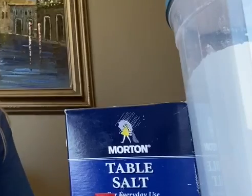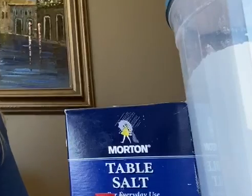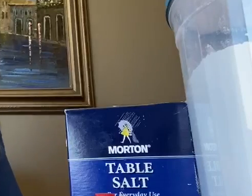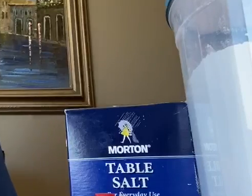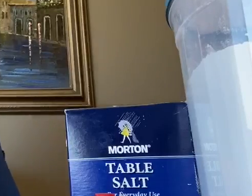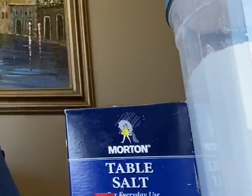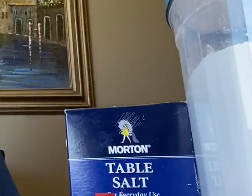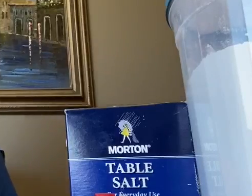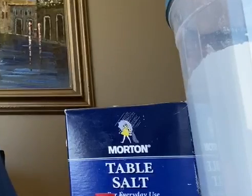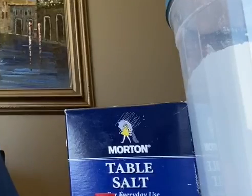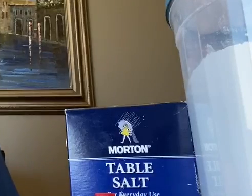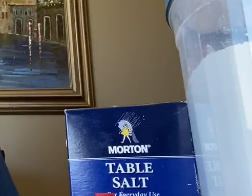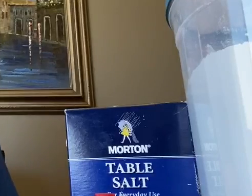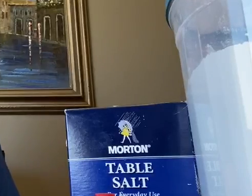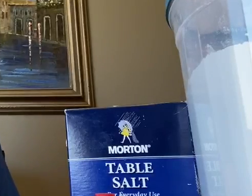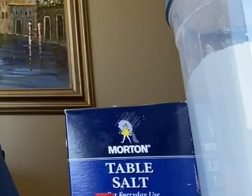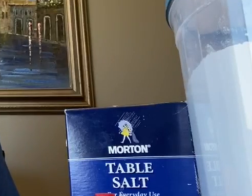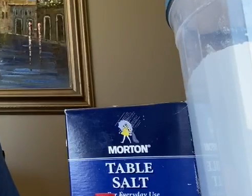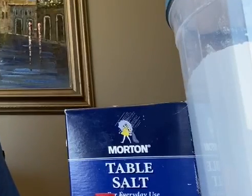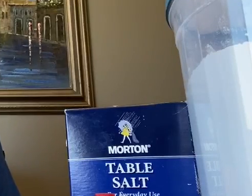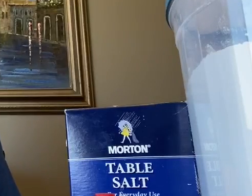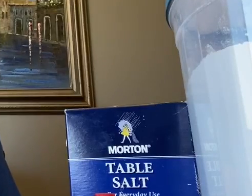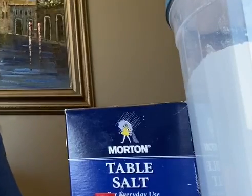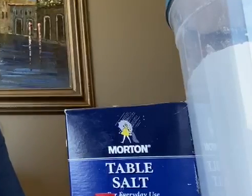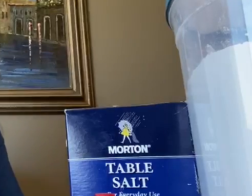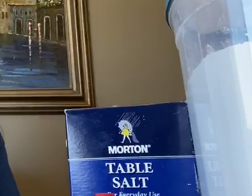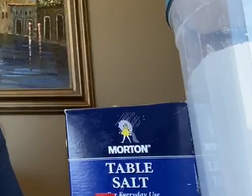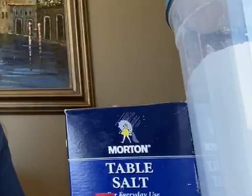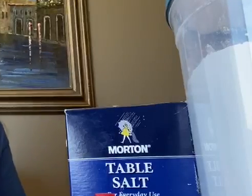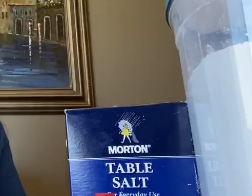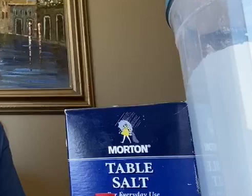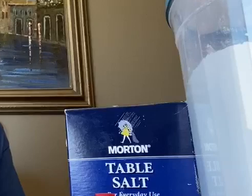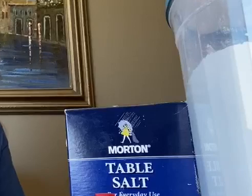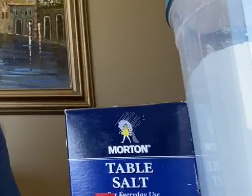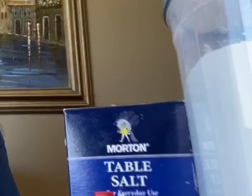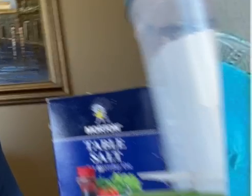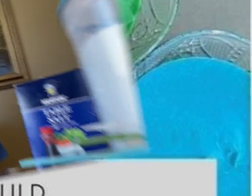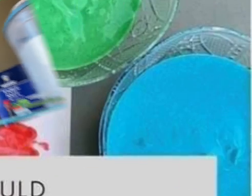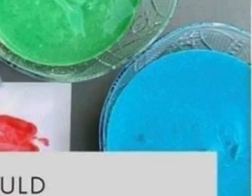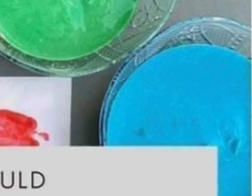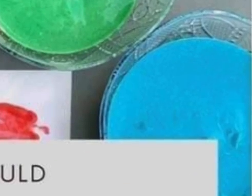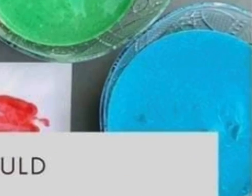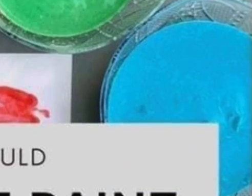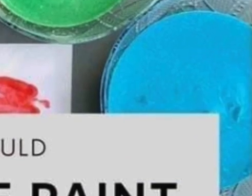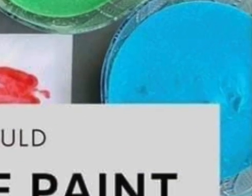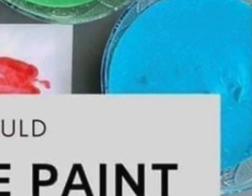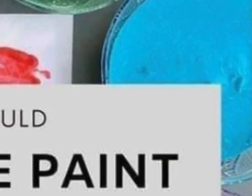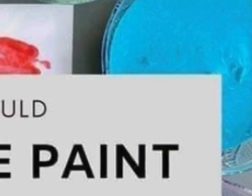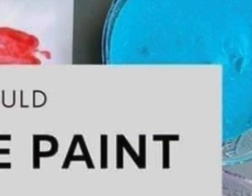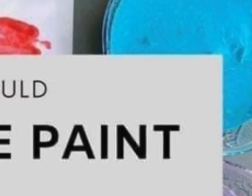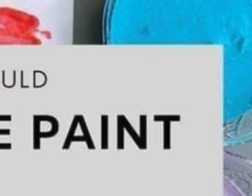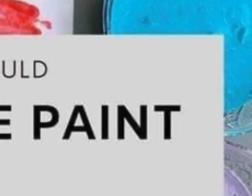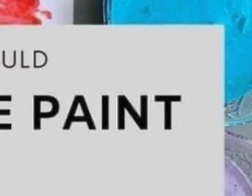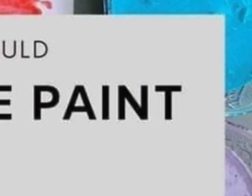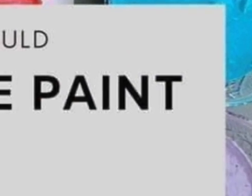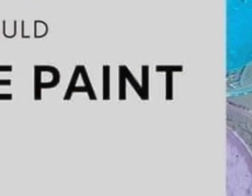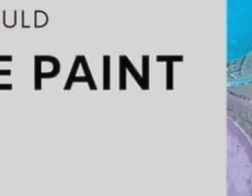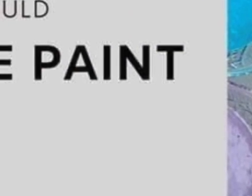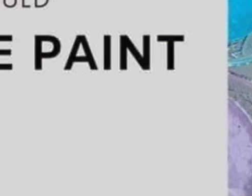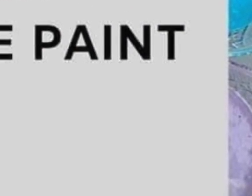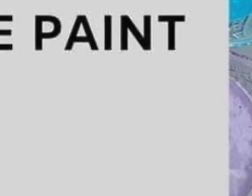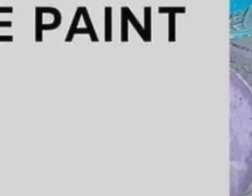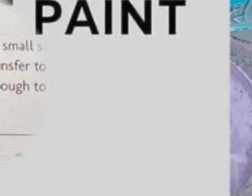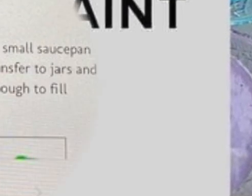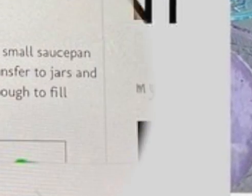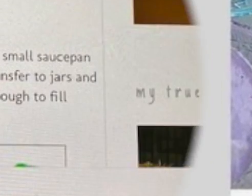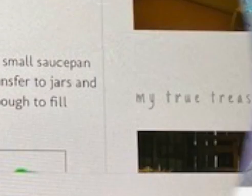So that's a really long time, which is great. It's nice to see everybody. Take care. Bye-bye. END END